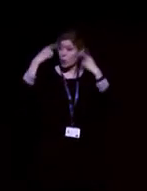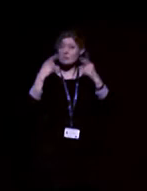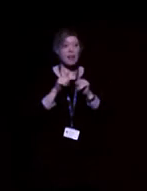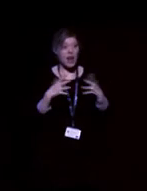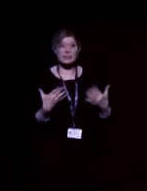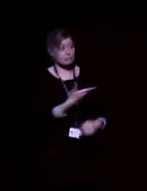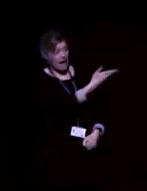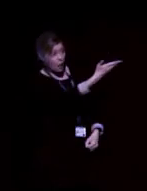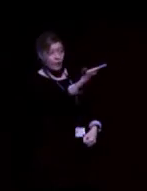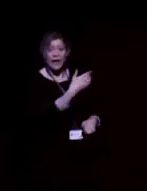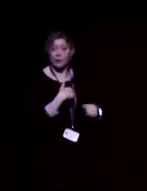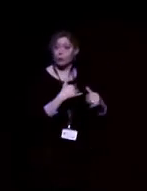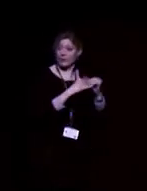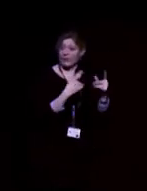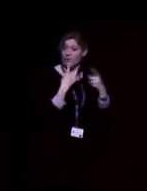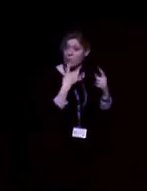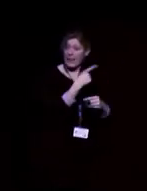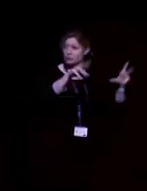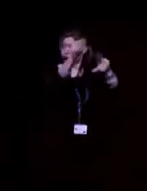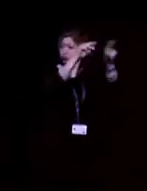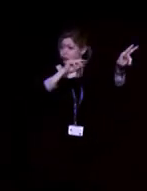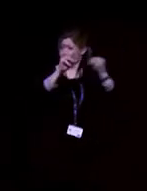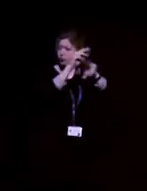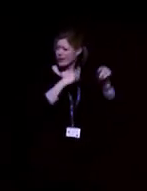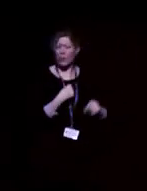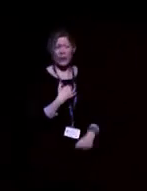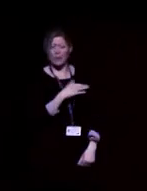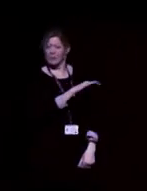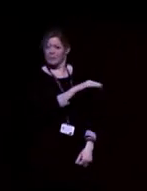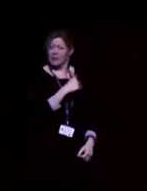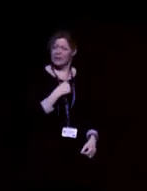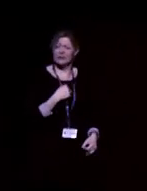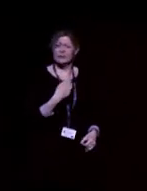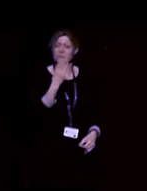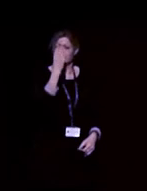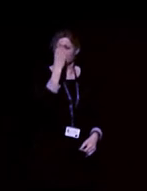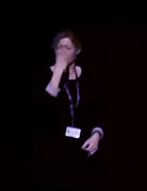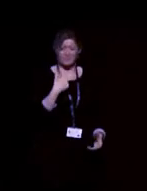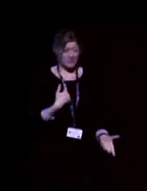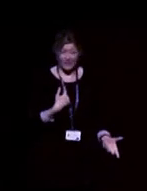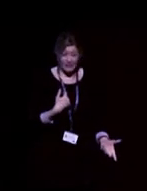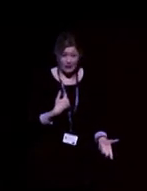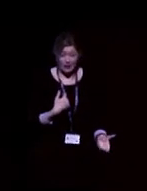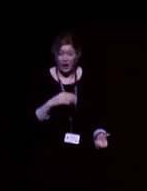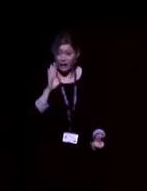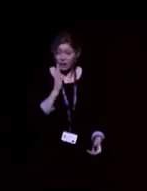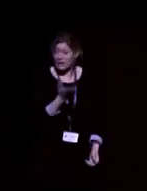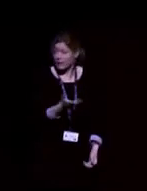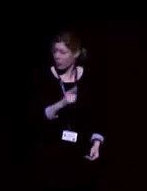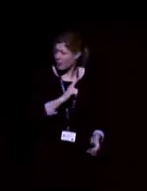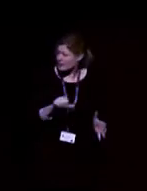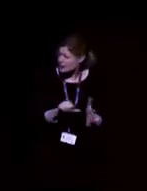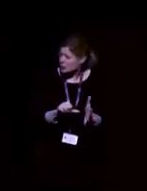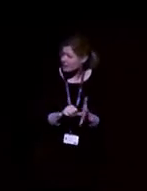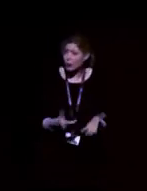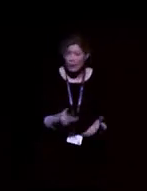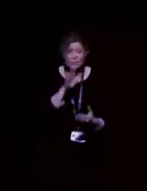today, out in the foyer, why is it so difficult to hear what somebody is saying to me, even one-to-one, when there's so much